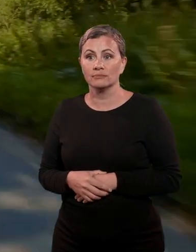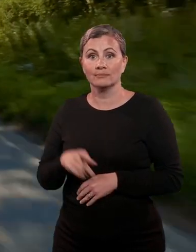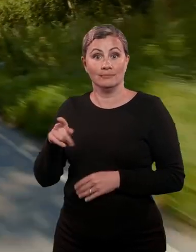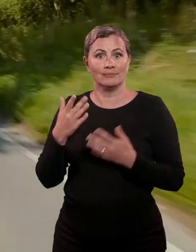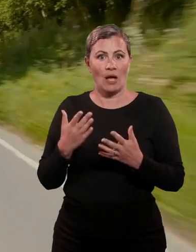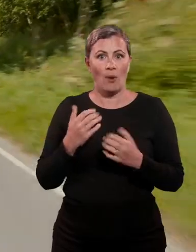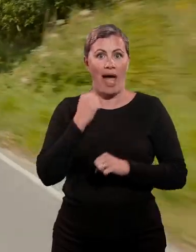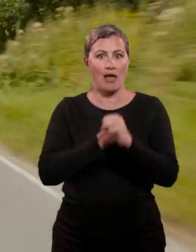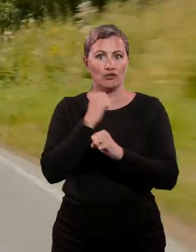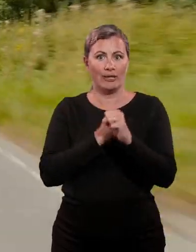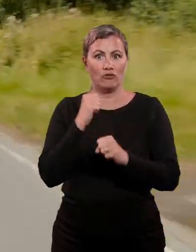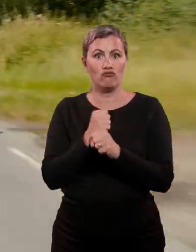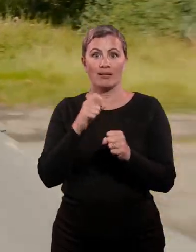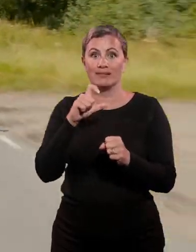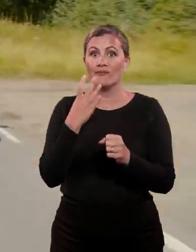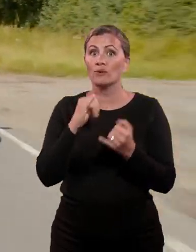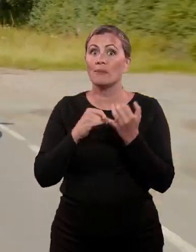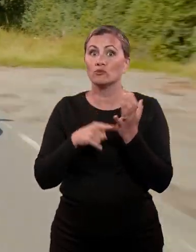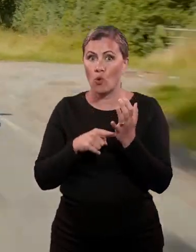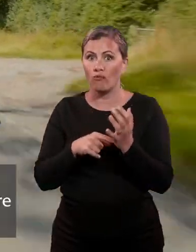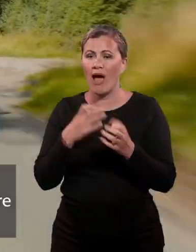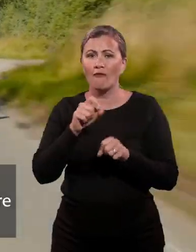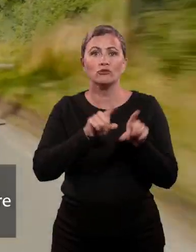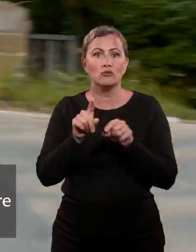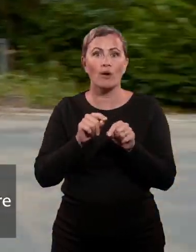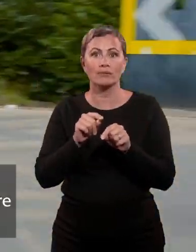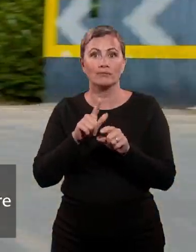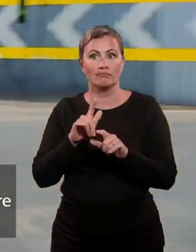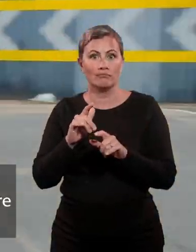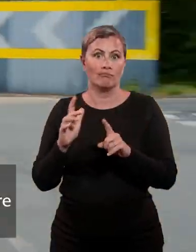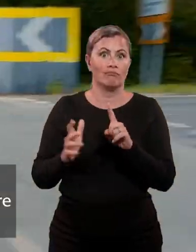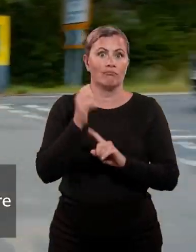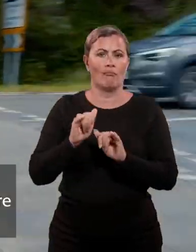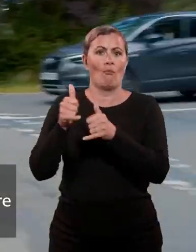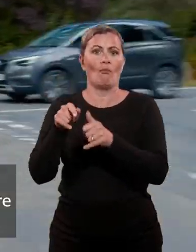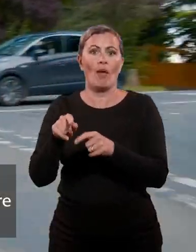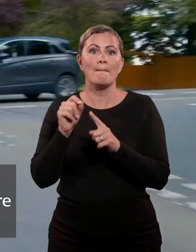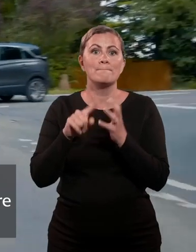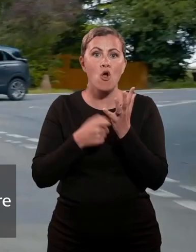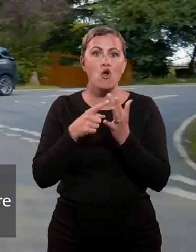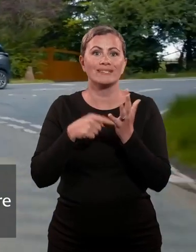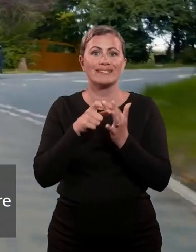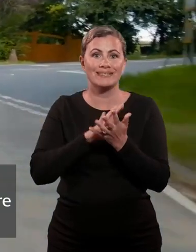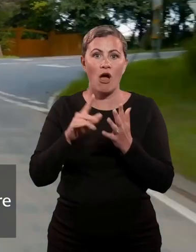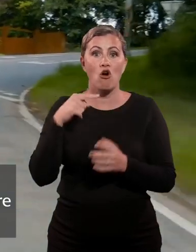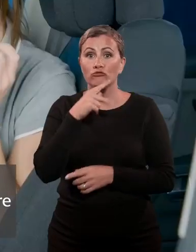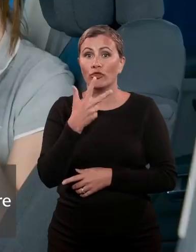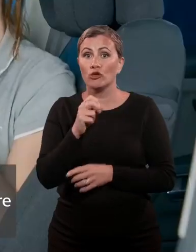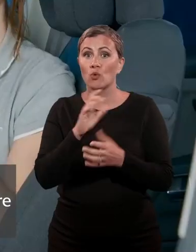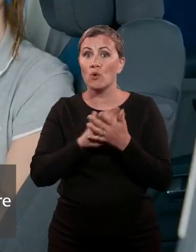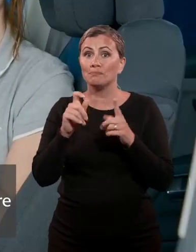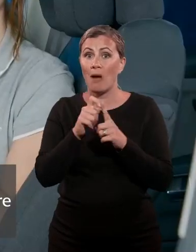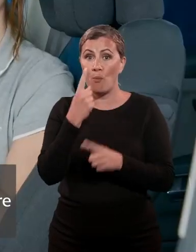Turning to the engine range for Grand C4 Space Tourer, there is a choice of the award-winning PureTech 130hp 1